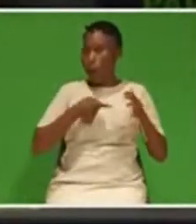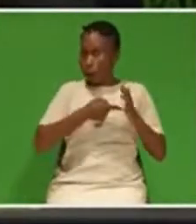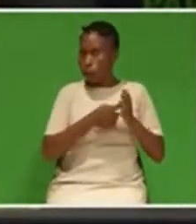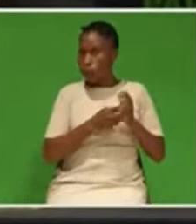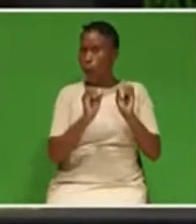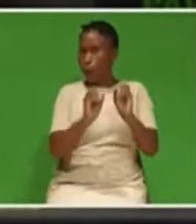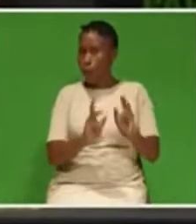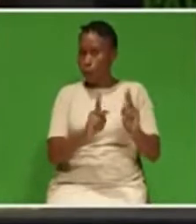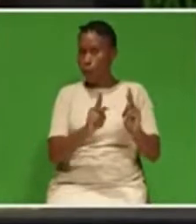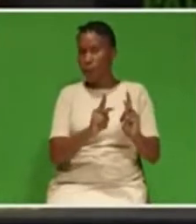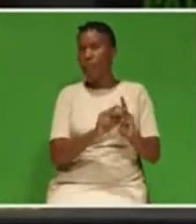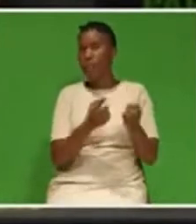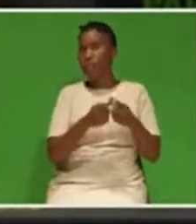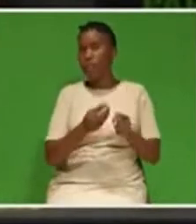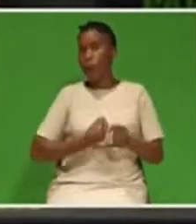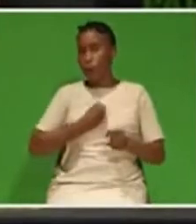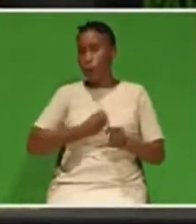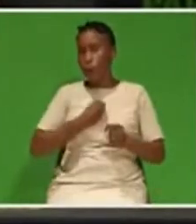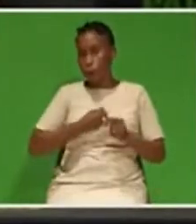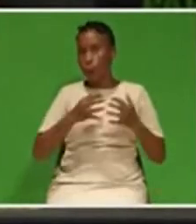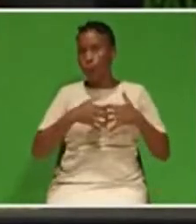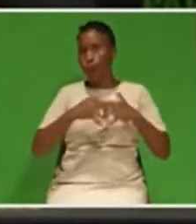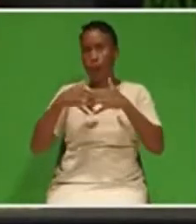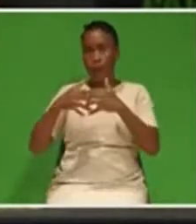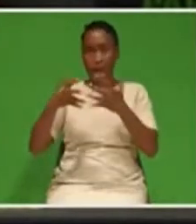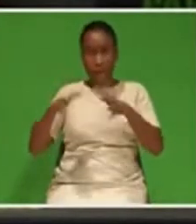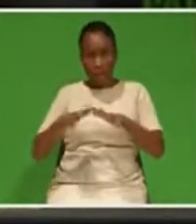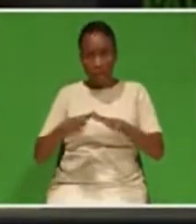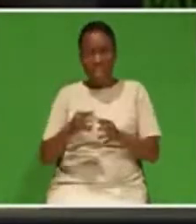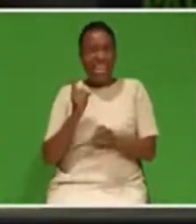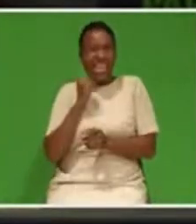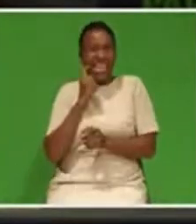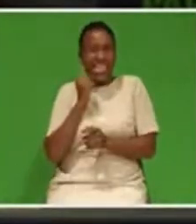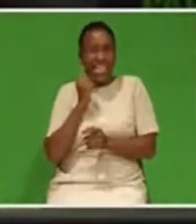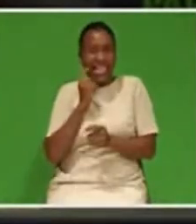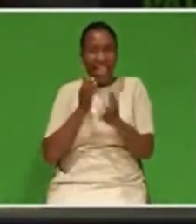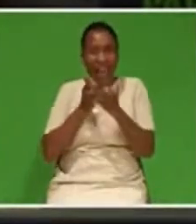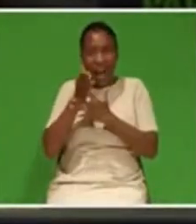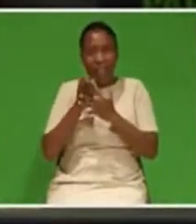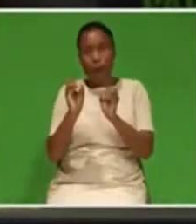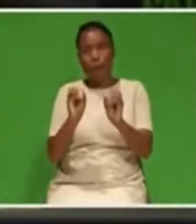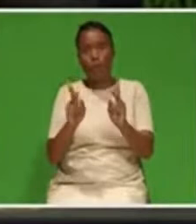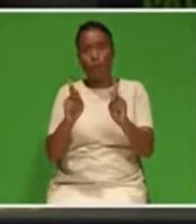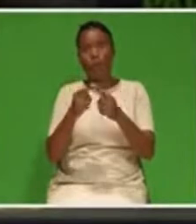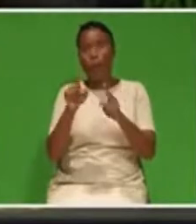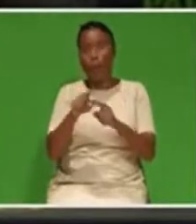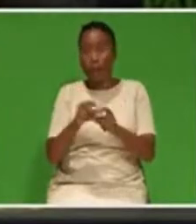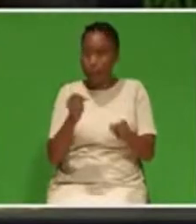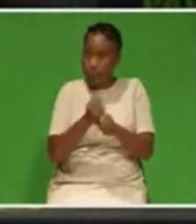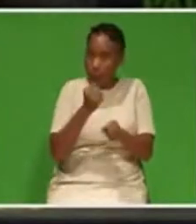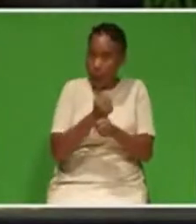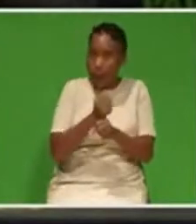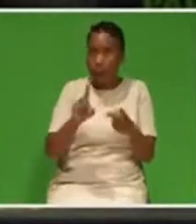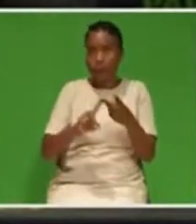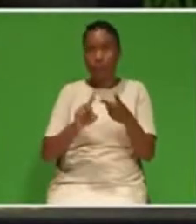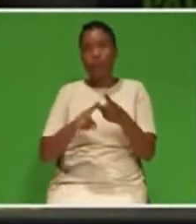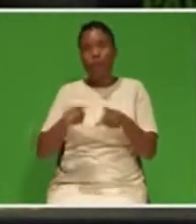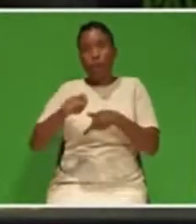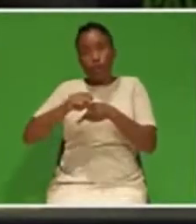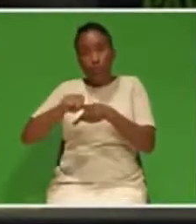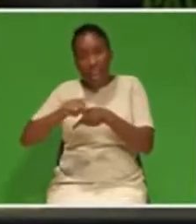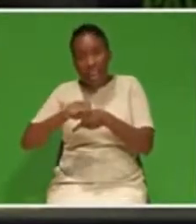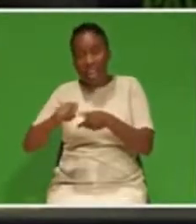to more easily access opportunities for employment, for training, for